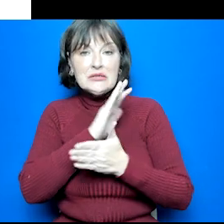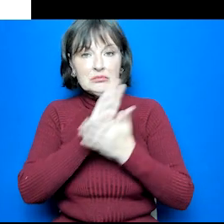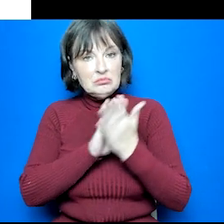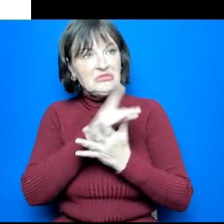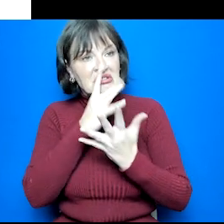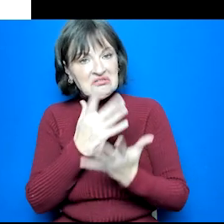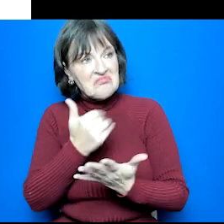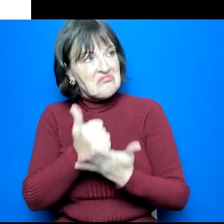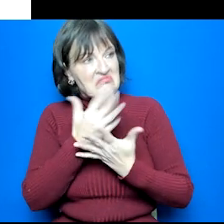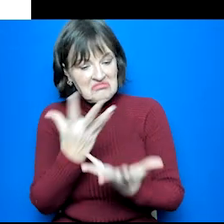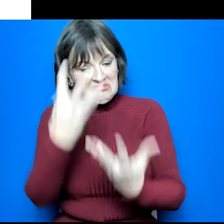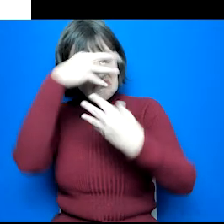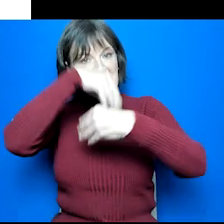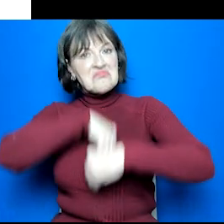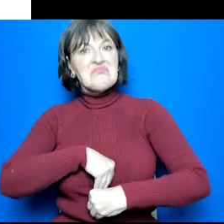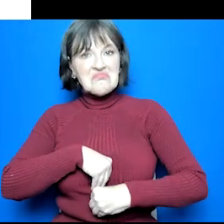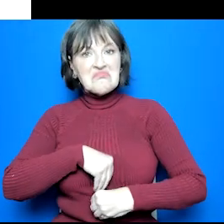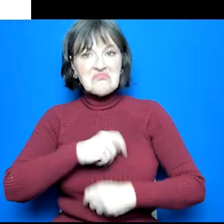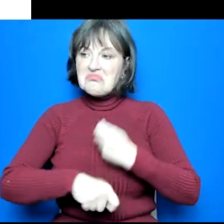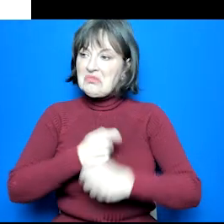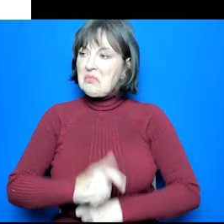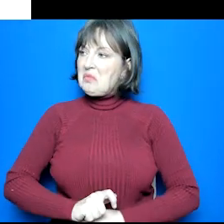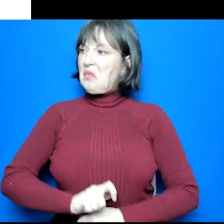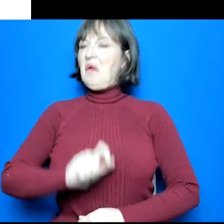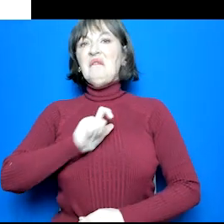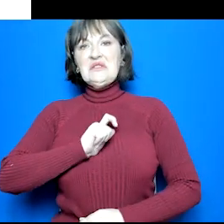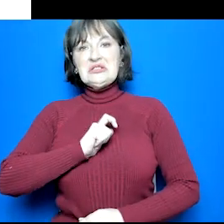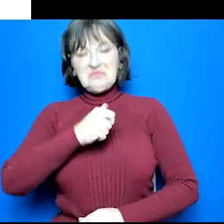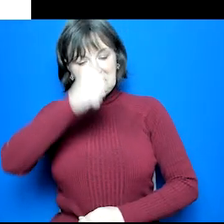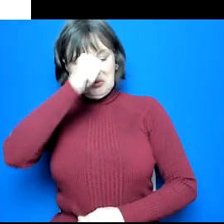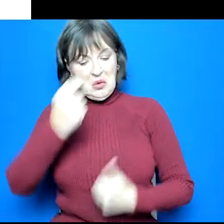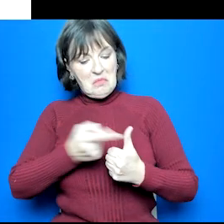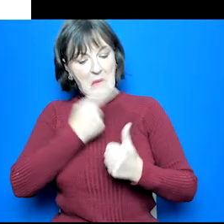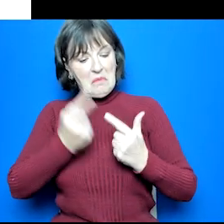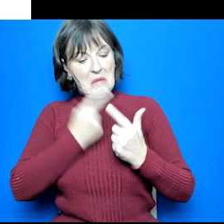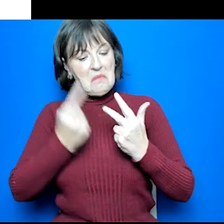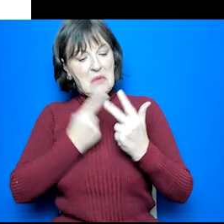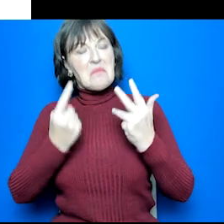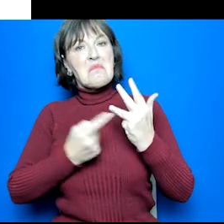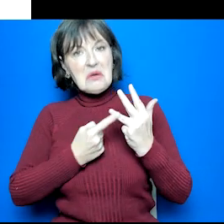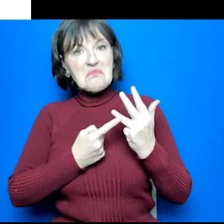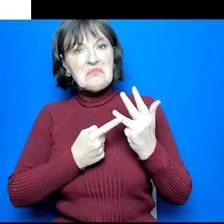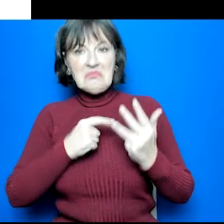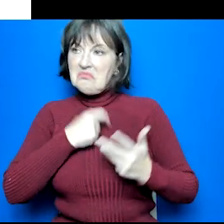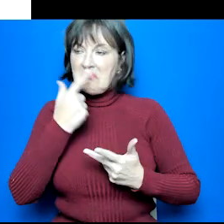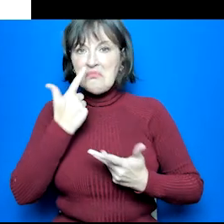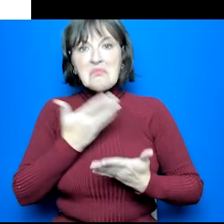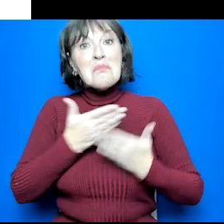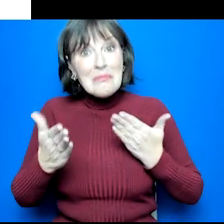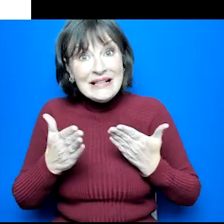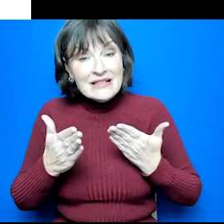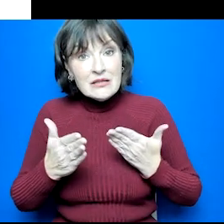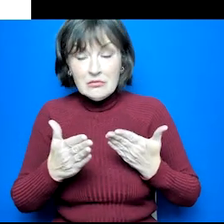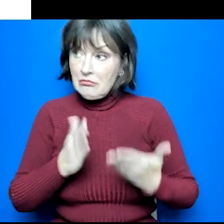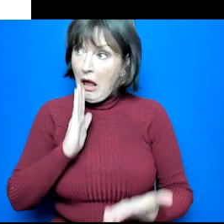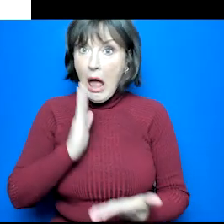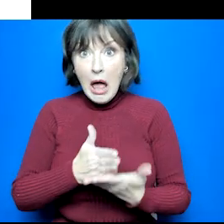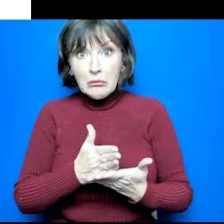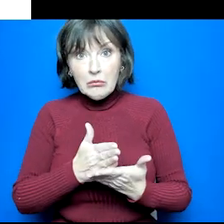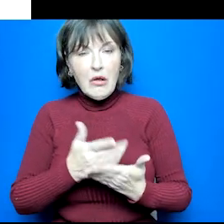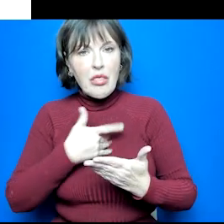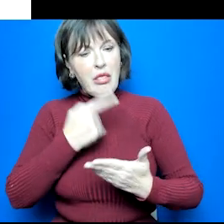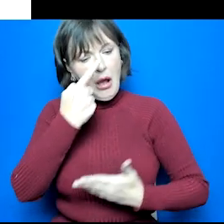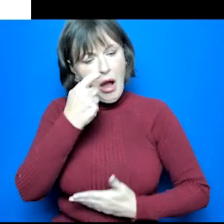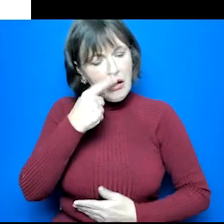any point in our lives. If people feel confident that they have identified and developed their career management skills, then they'll be much better equipped